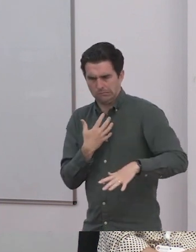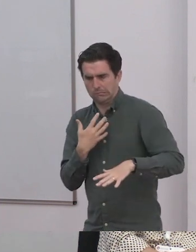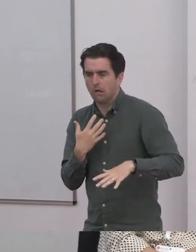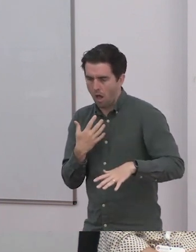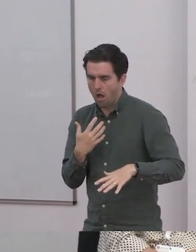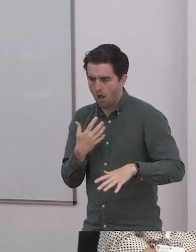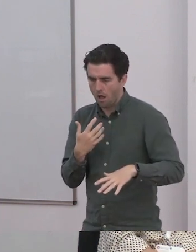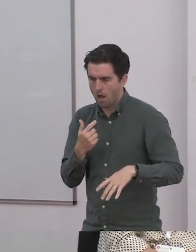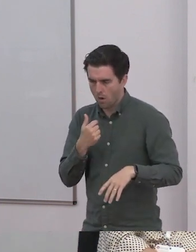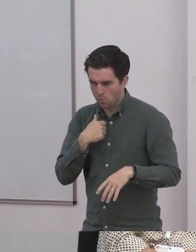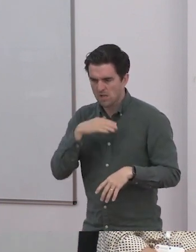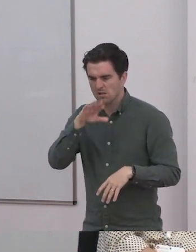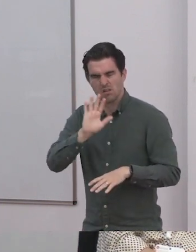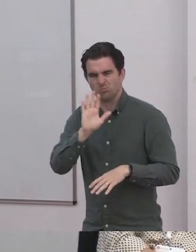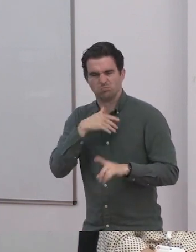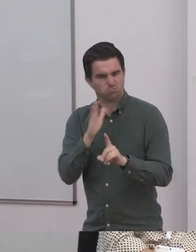answer.